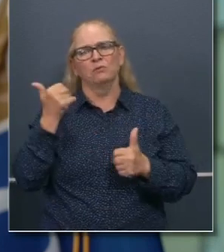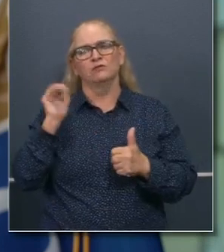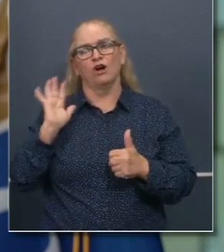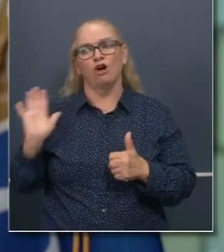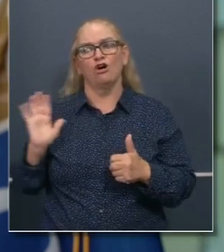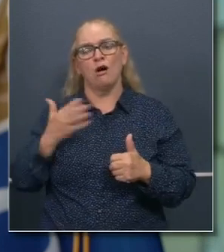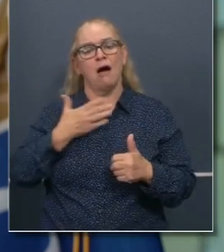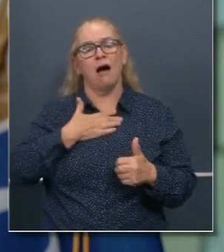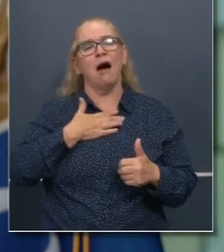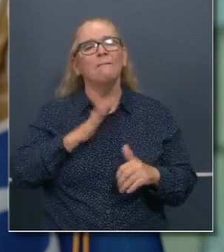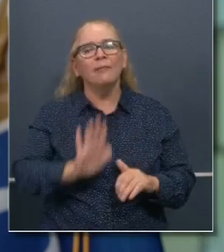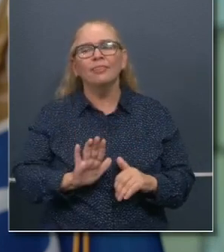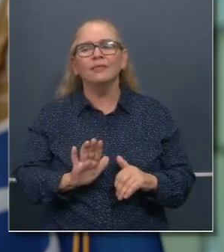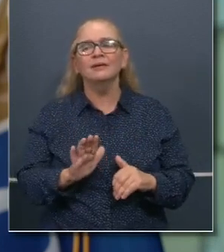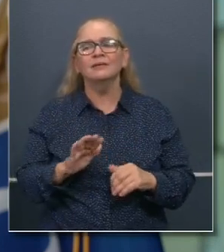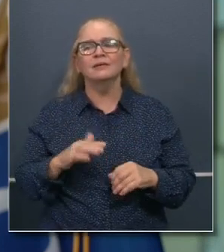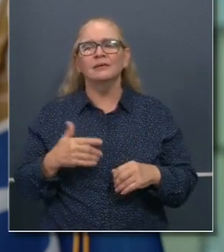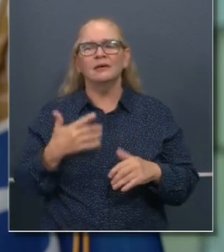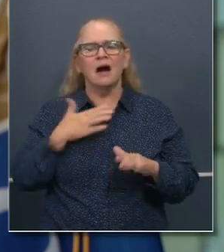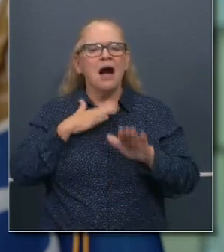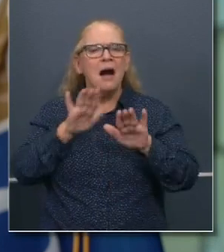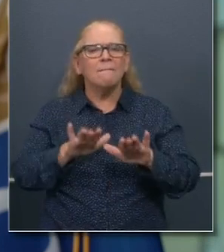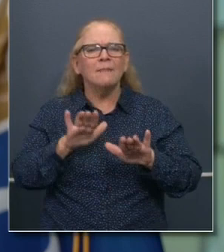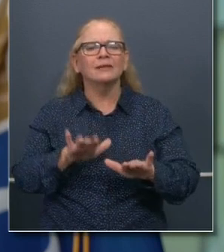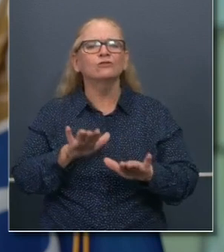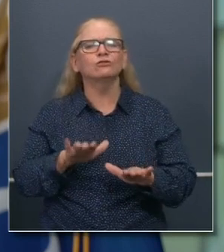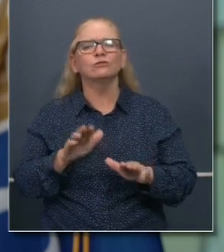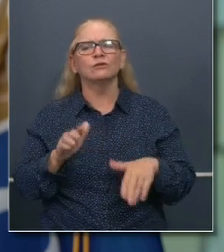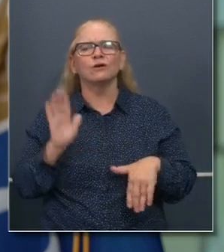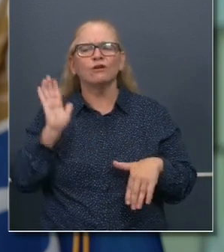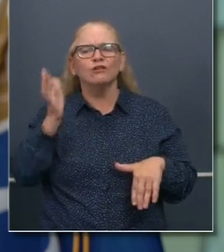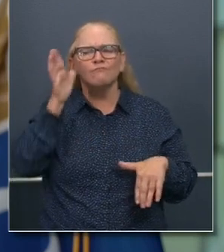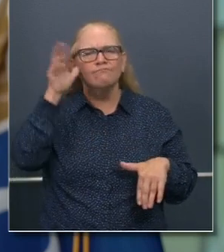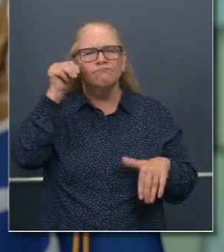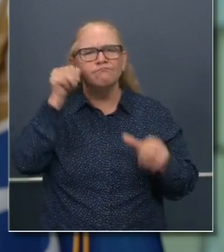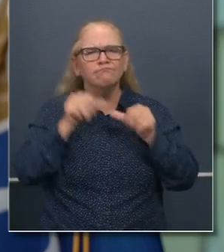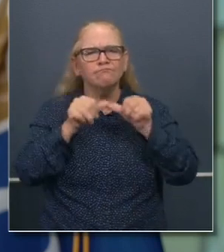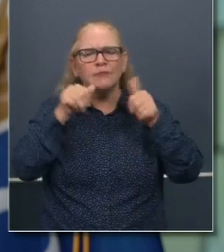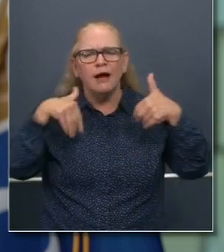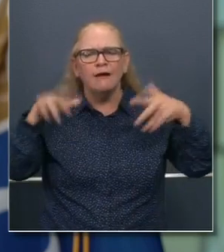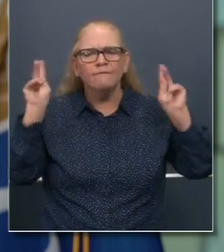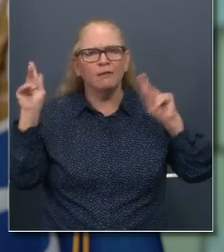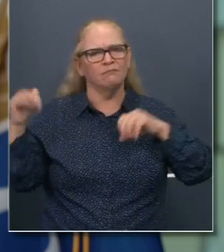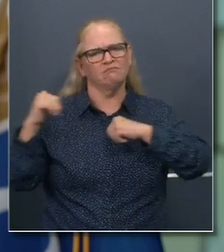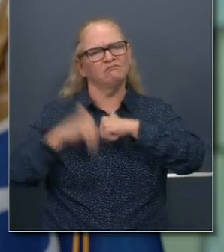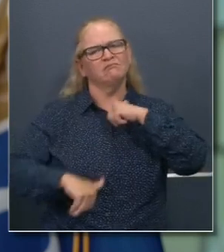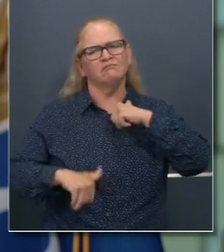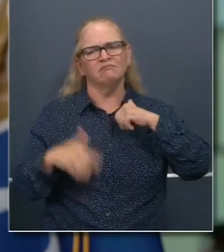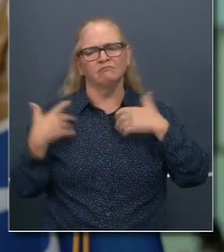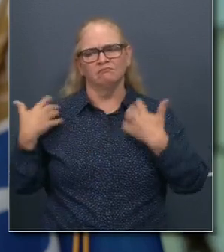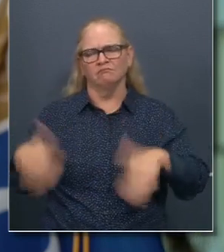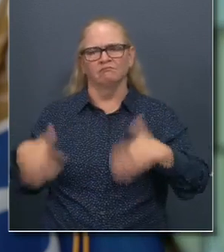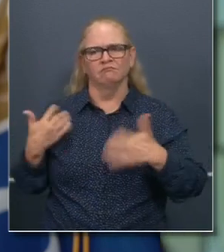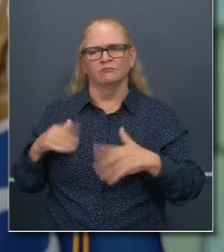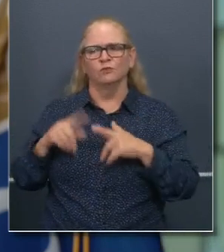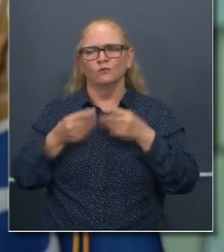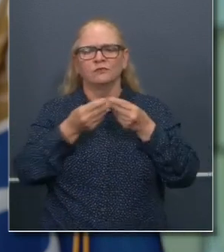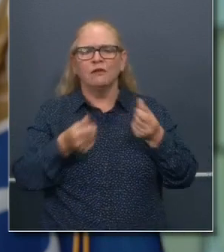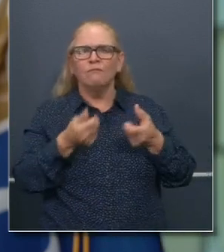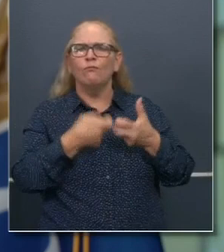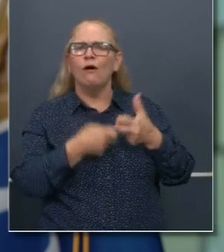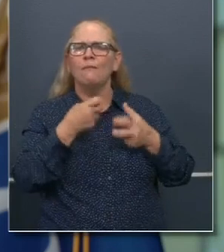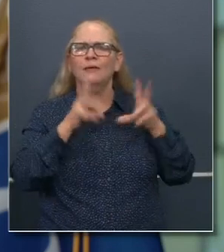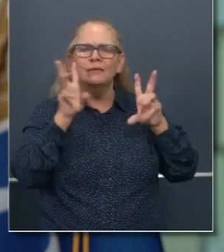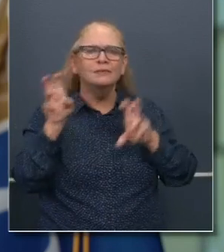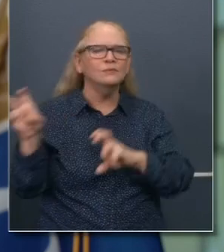compassion, her learnedness, her doggedness, her commitment to solving problems, not just identifying problems, her